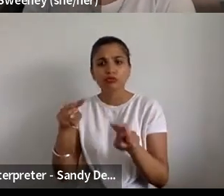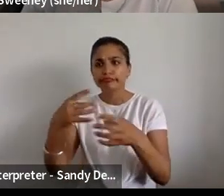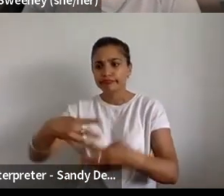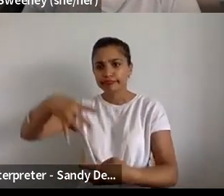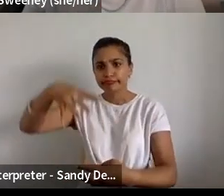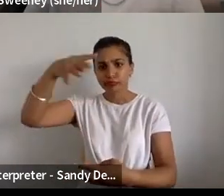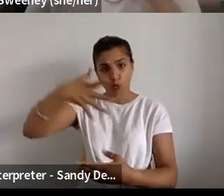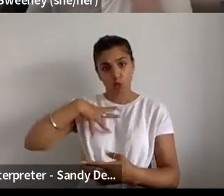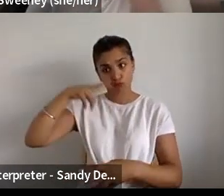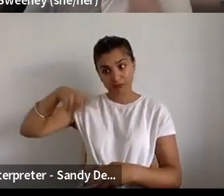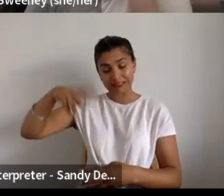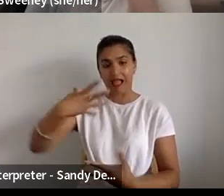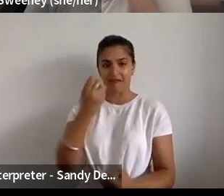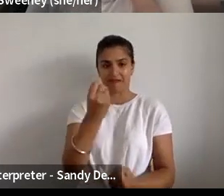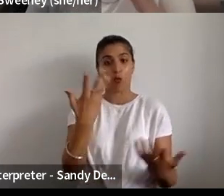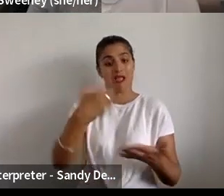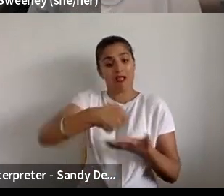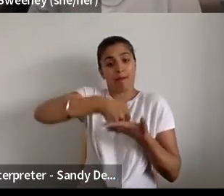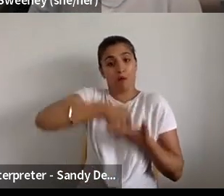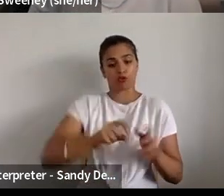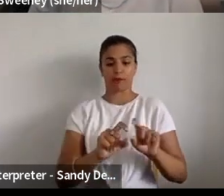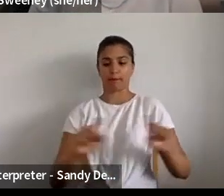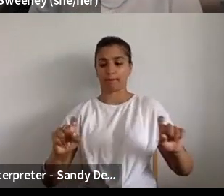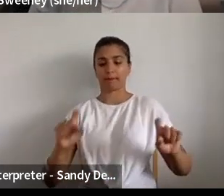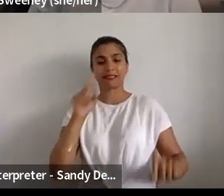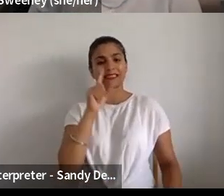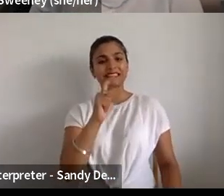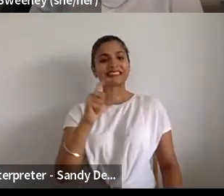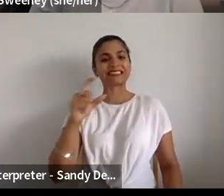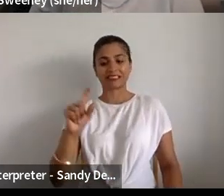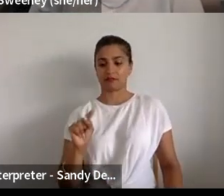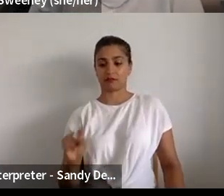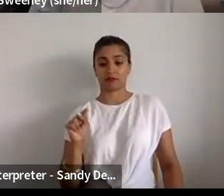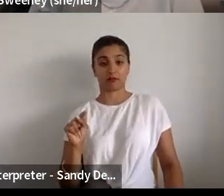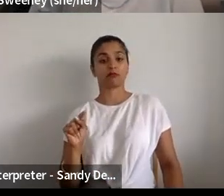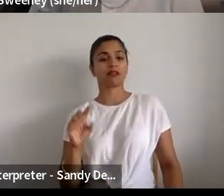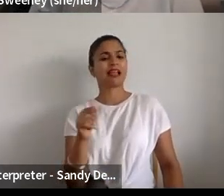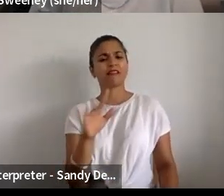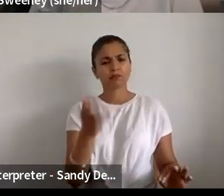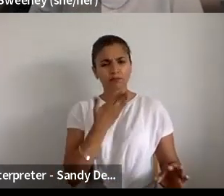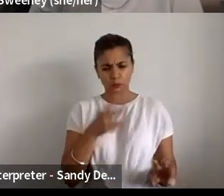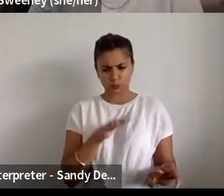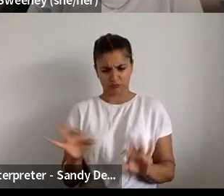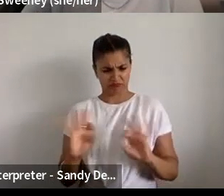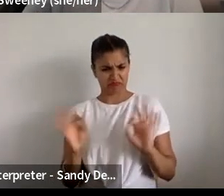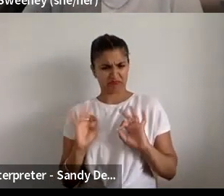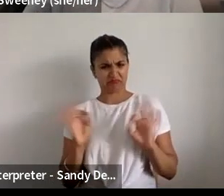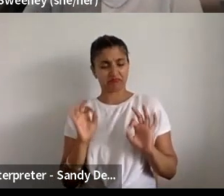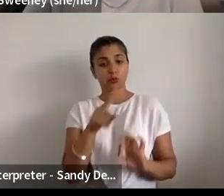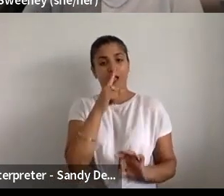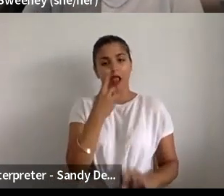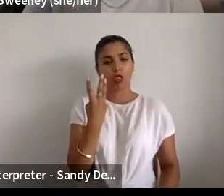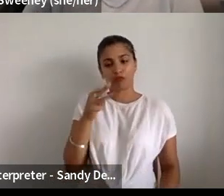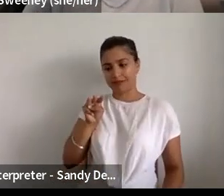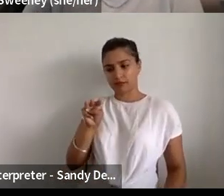CC sign in the bottom of your zoom menu. If you don't see that, it might be that there is three extra